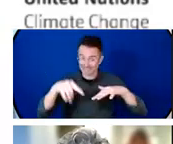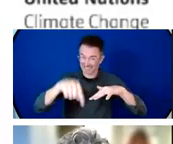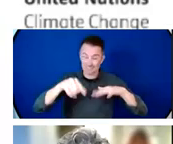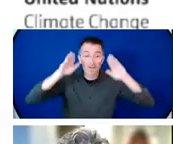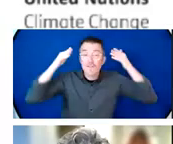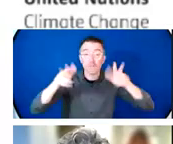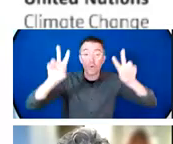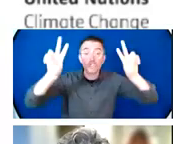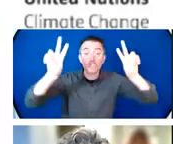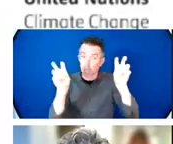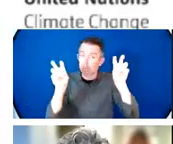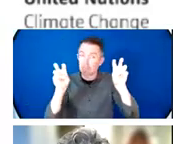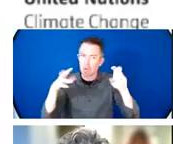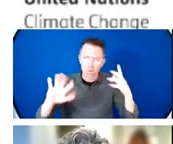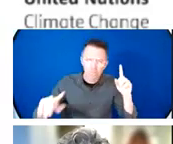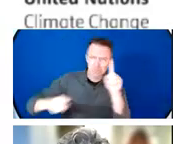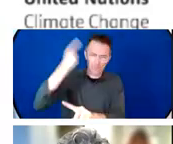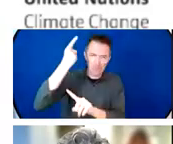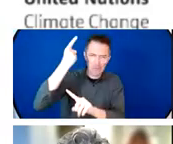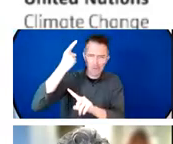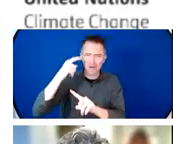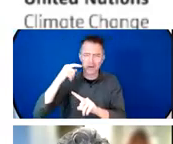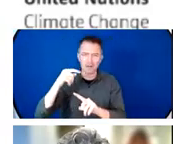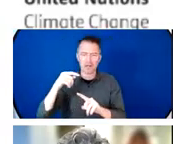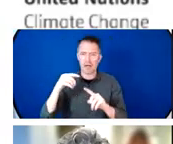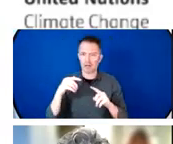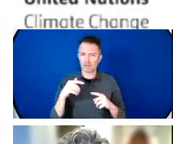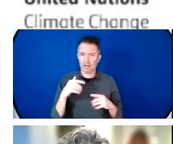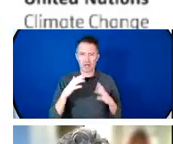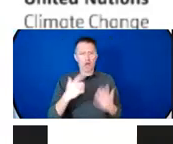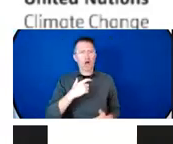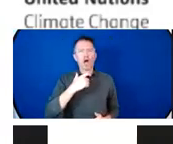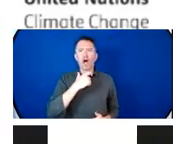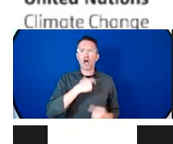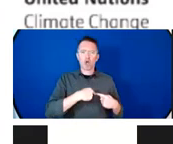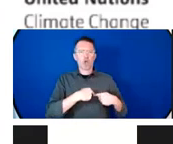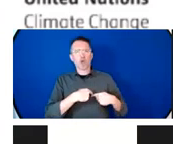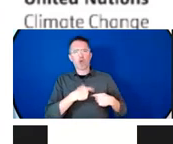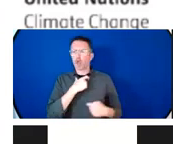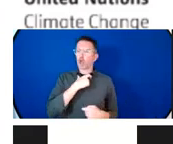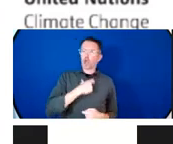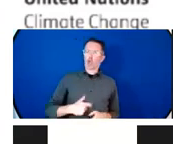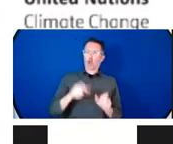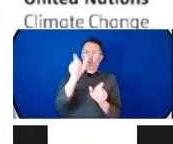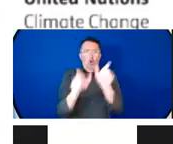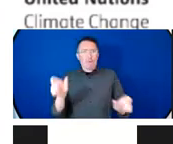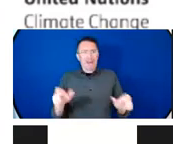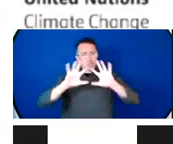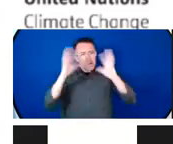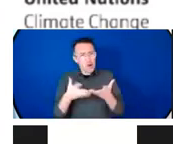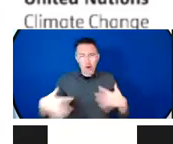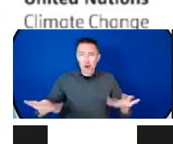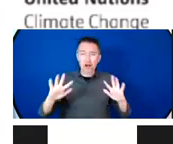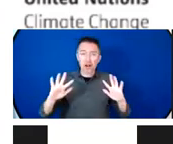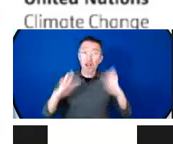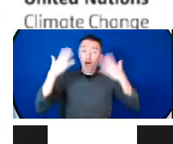future of humanity. We all know that the poorest and most vulnerable people in the world, including women and